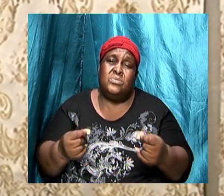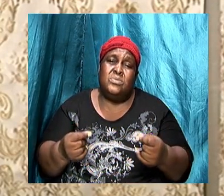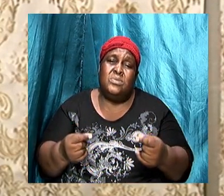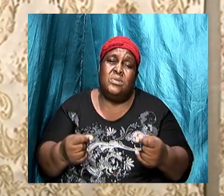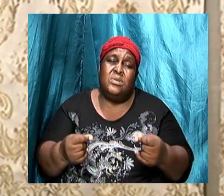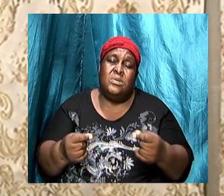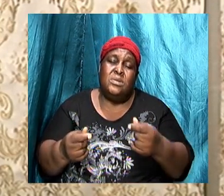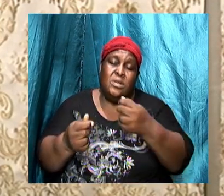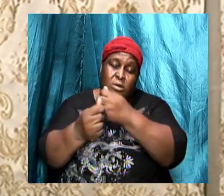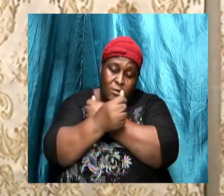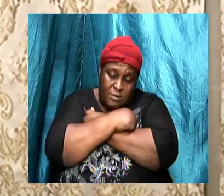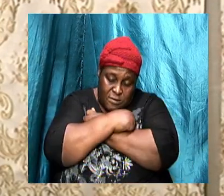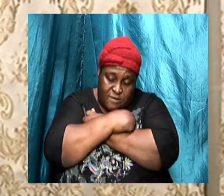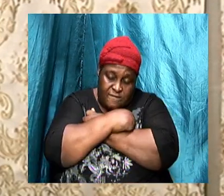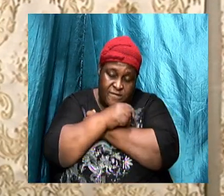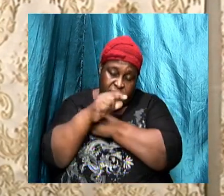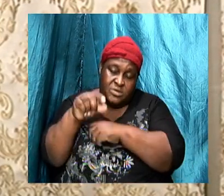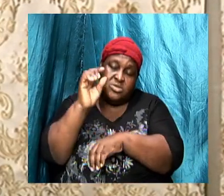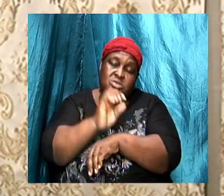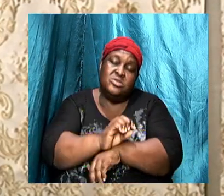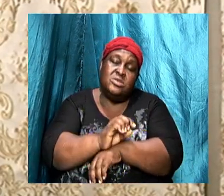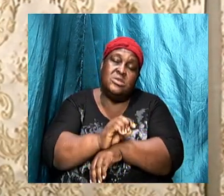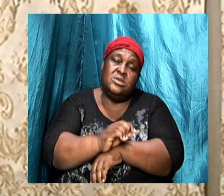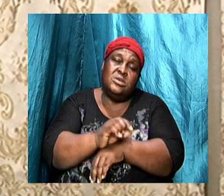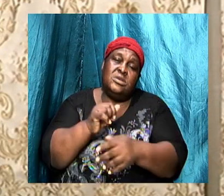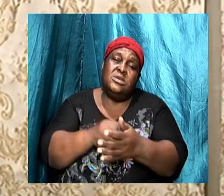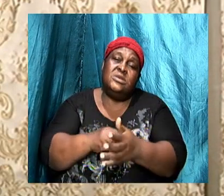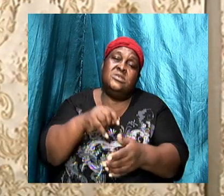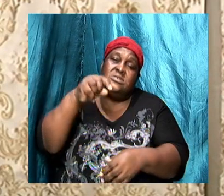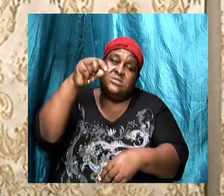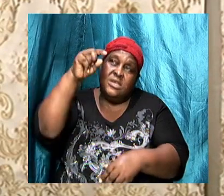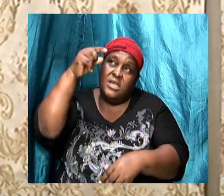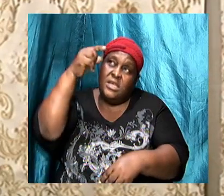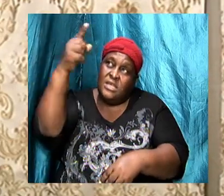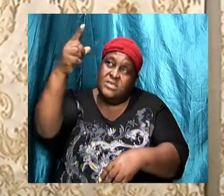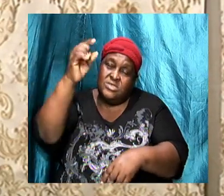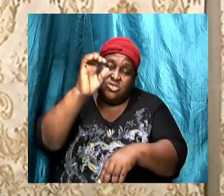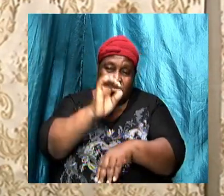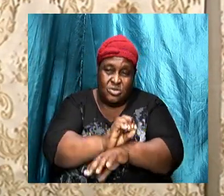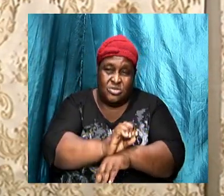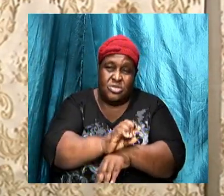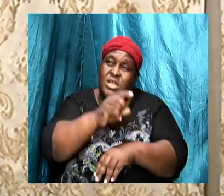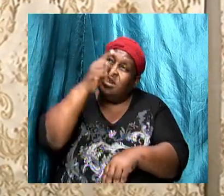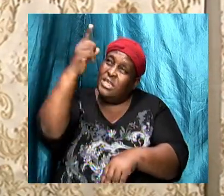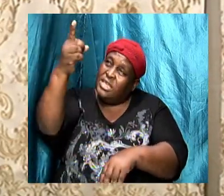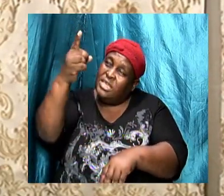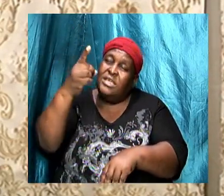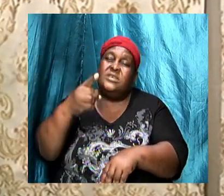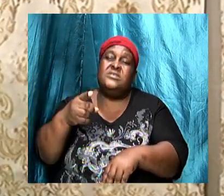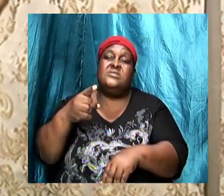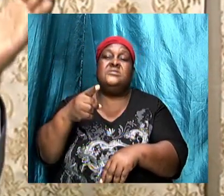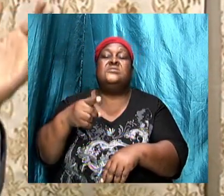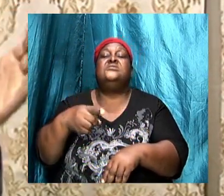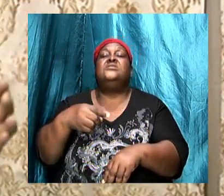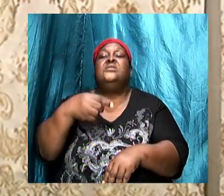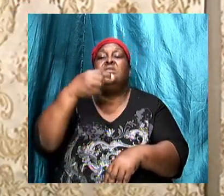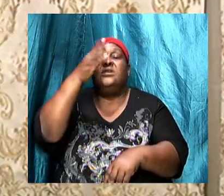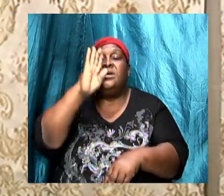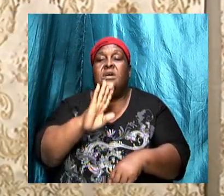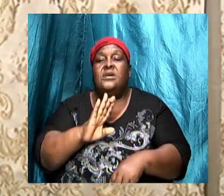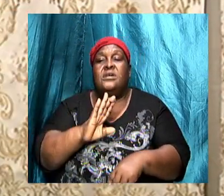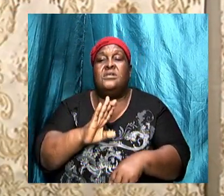loves this church it is his church and he's the one that after giving us the